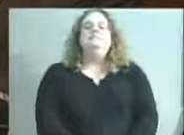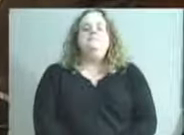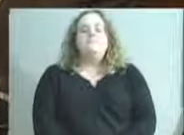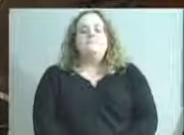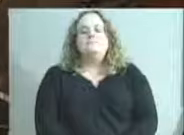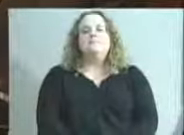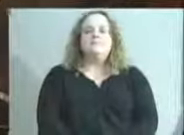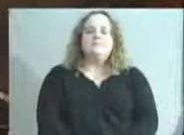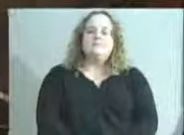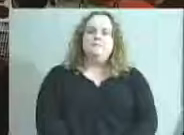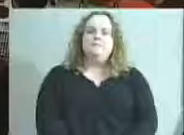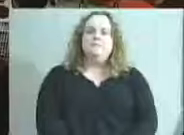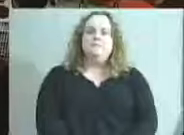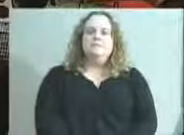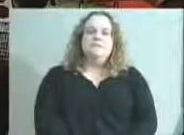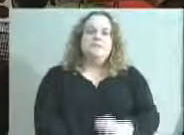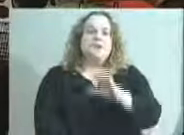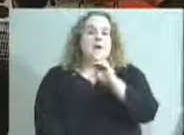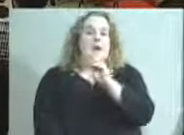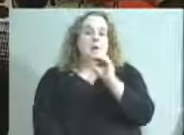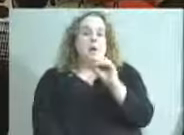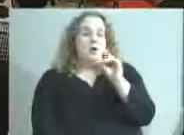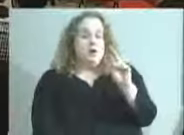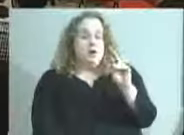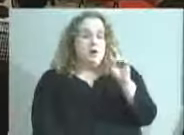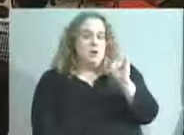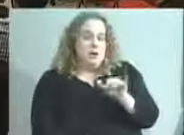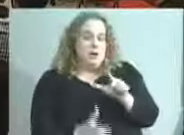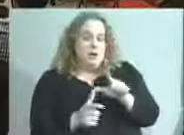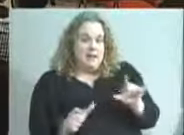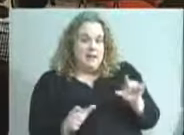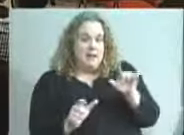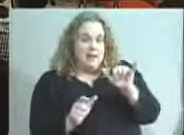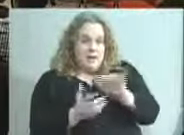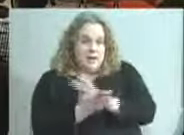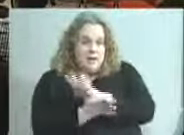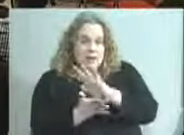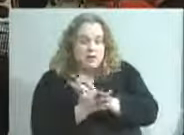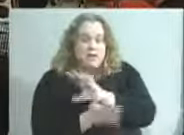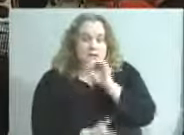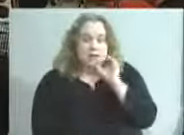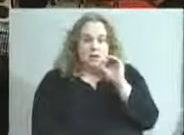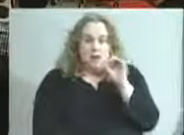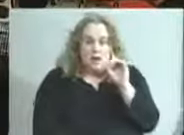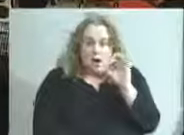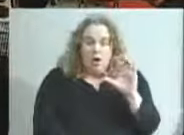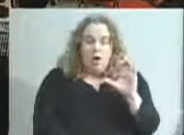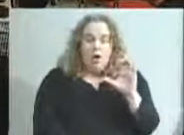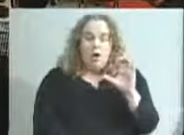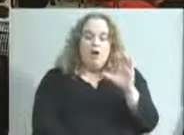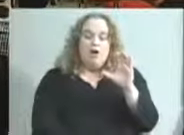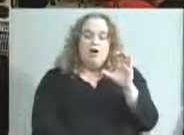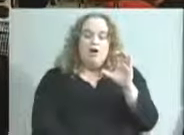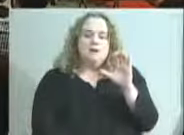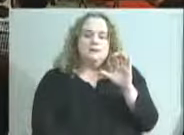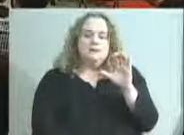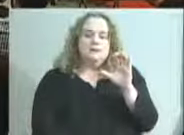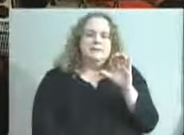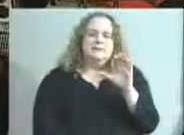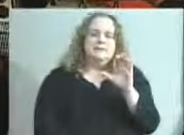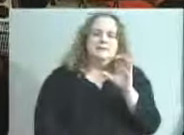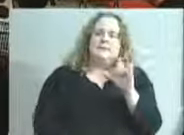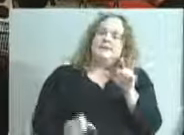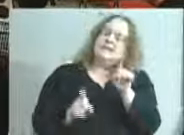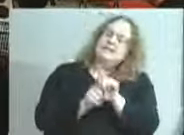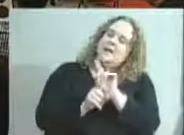does it close the door on any kind of, you know, sort of, it's really the same question in a more specific way that